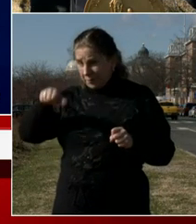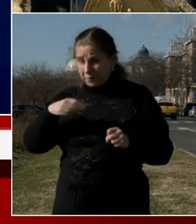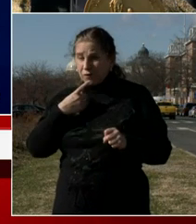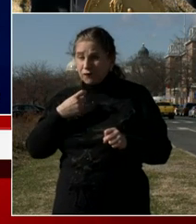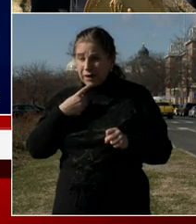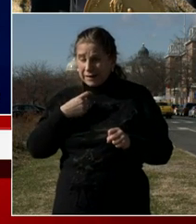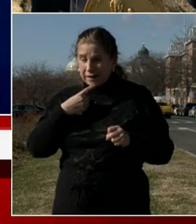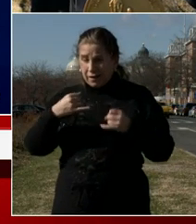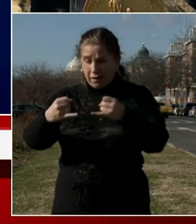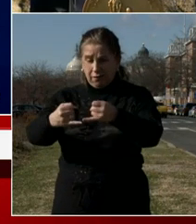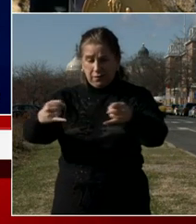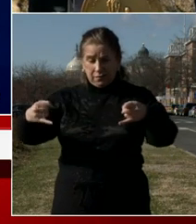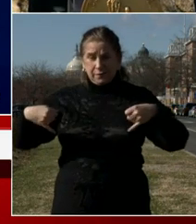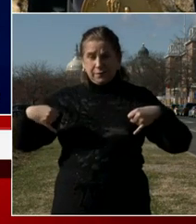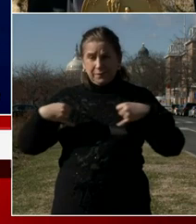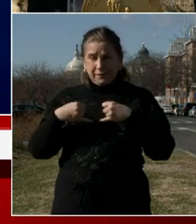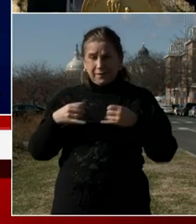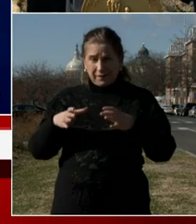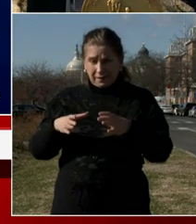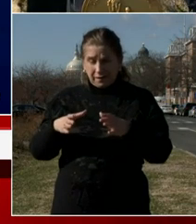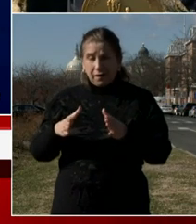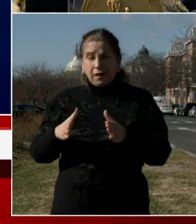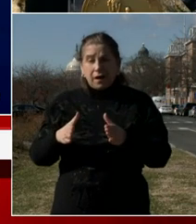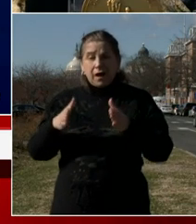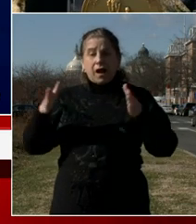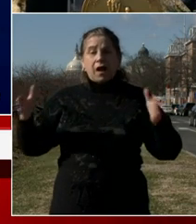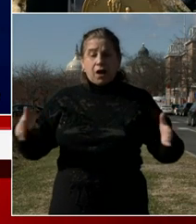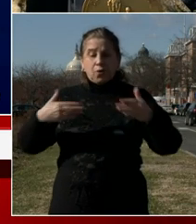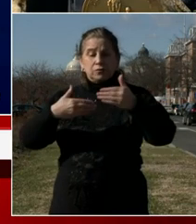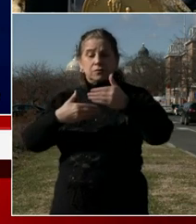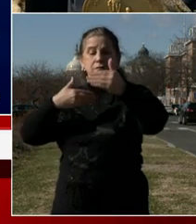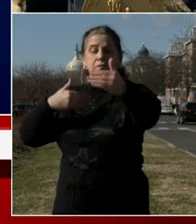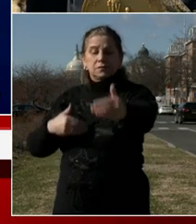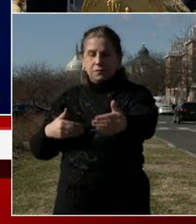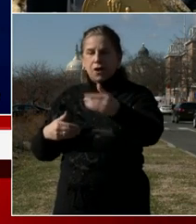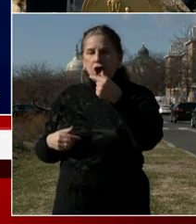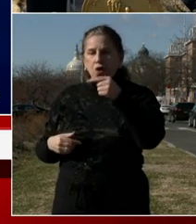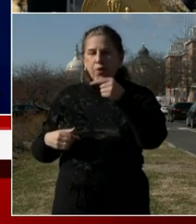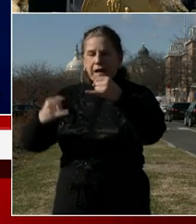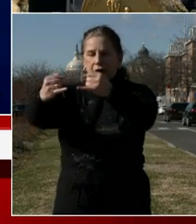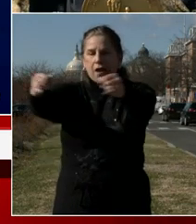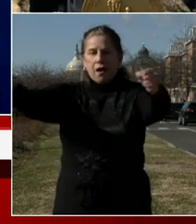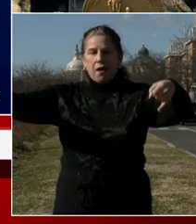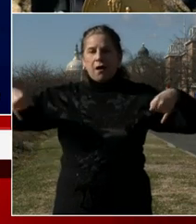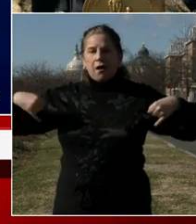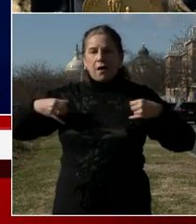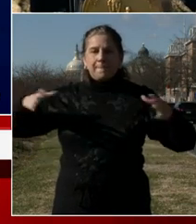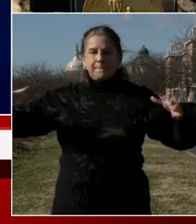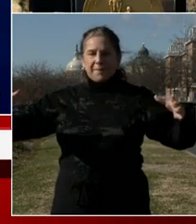law enforcement personnel. And as a result of some of the interactions we've made, we made a few arrests.